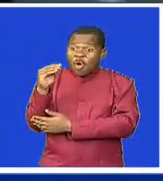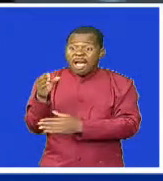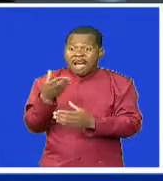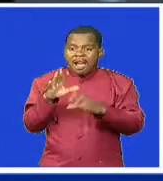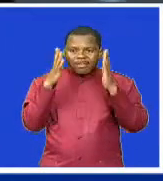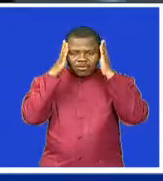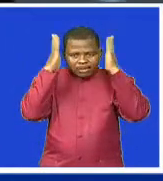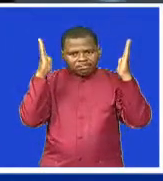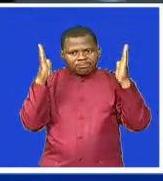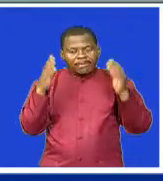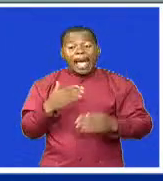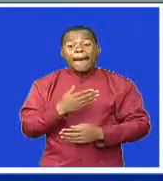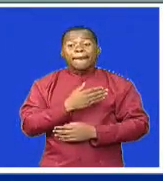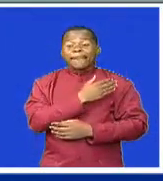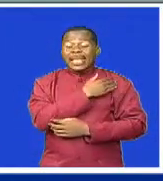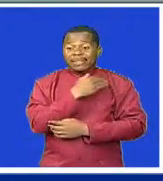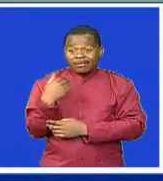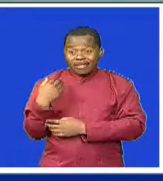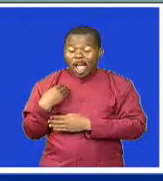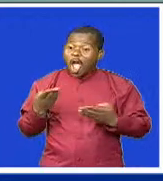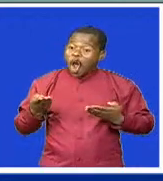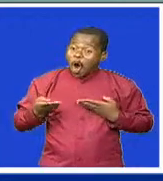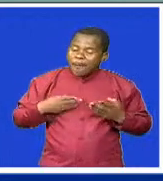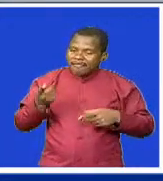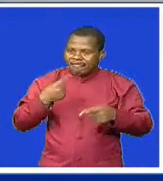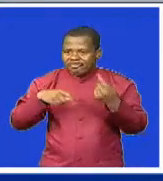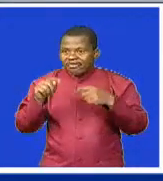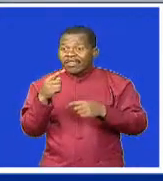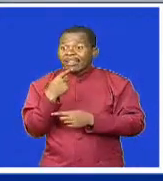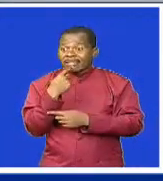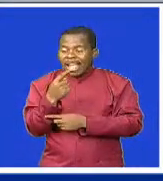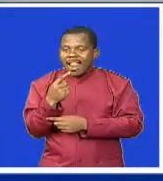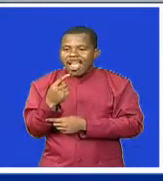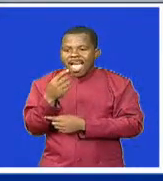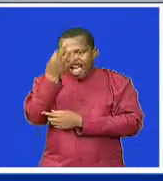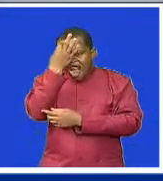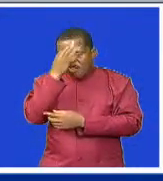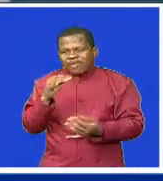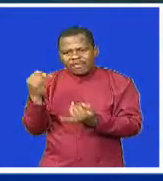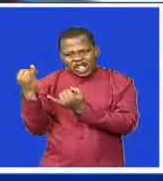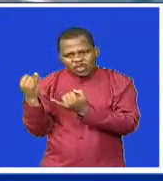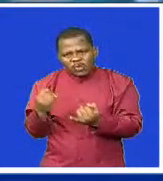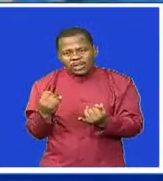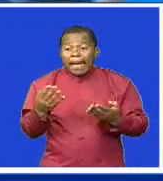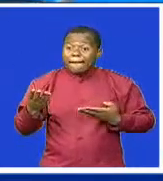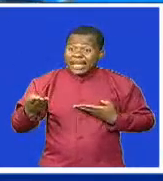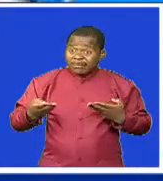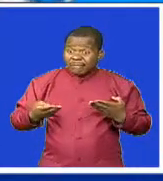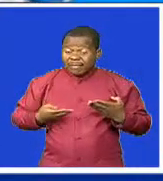for Commerce says government is working towards introducing business lessons at school level.